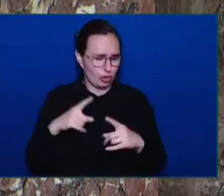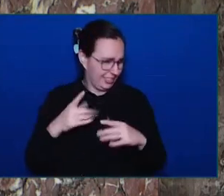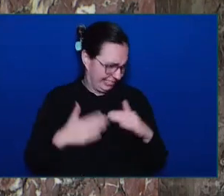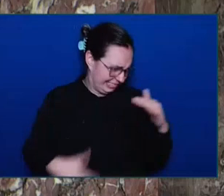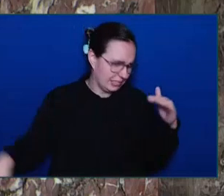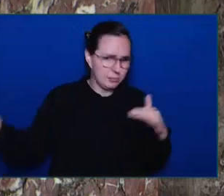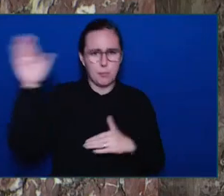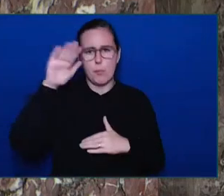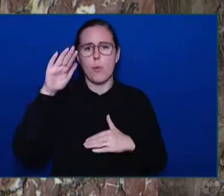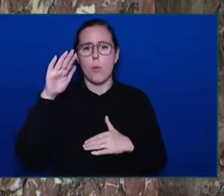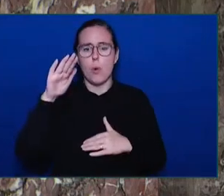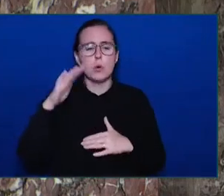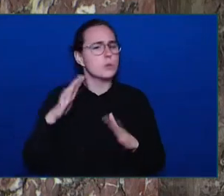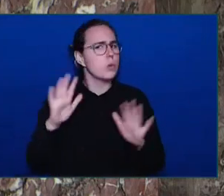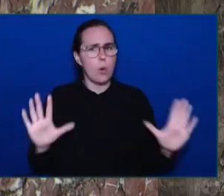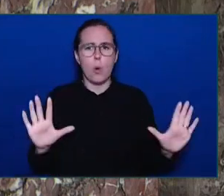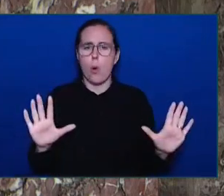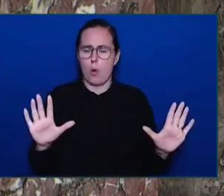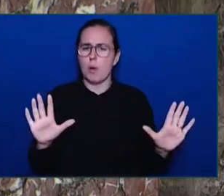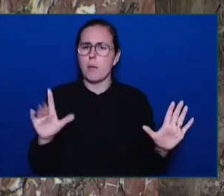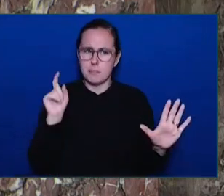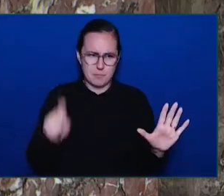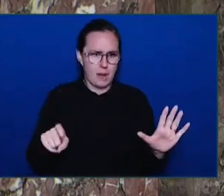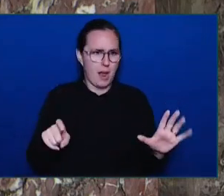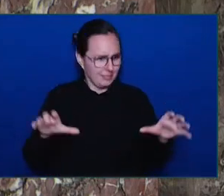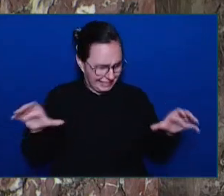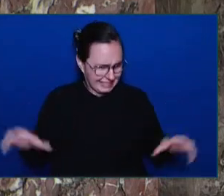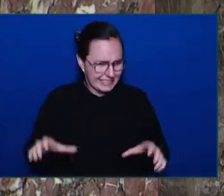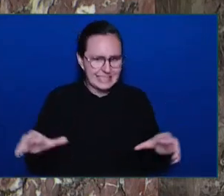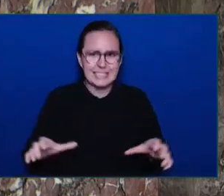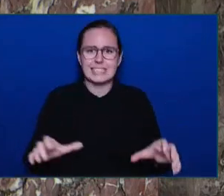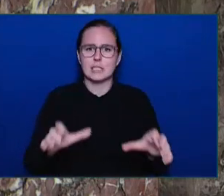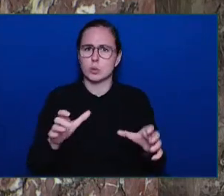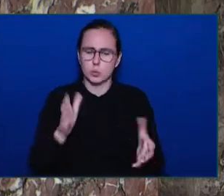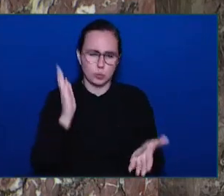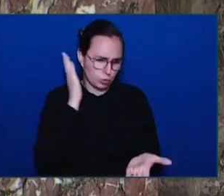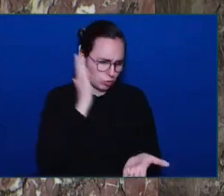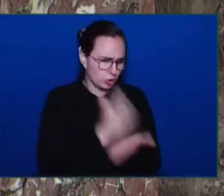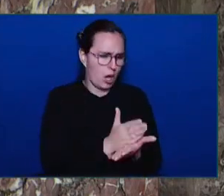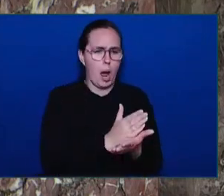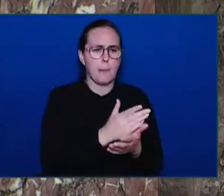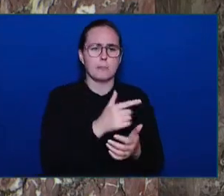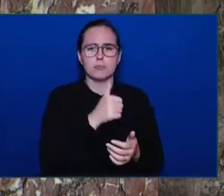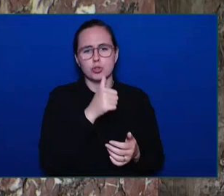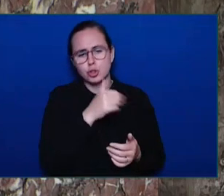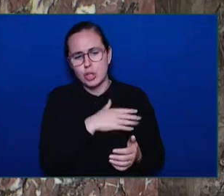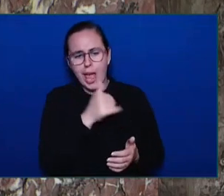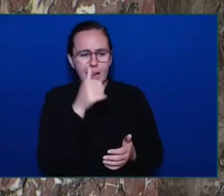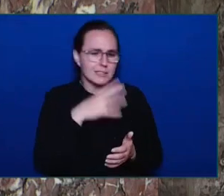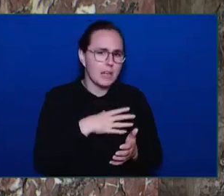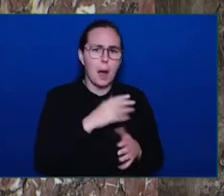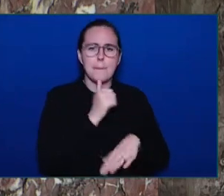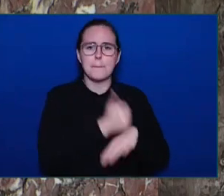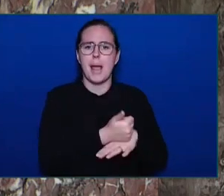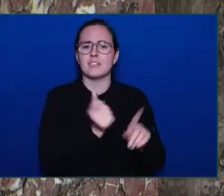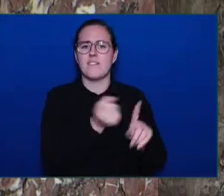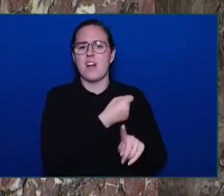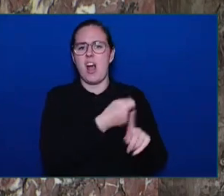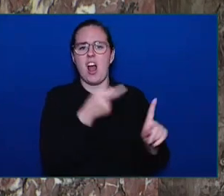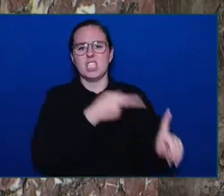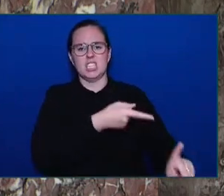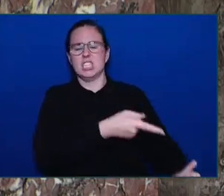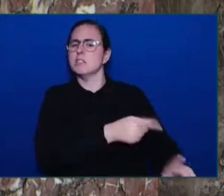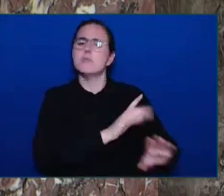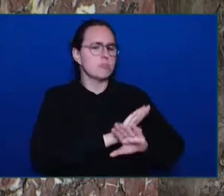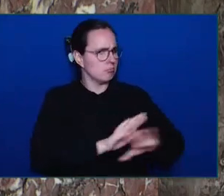and supporting survivors. We're building an action plan led by the Parliamentary Secretary for Gender Equity to end gender-based violence and